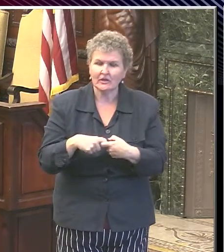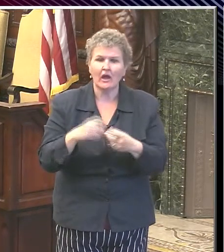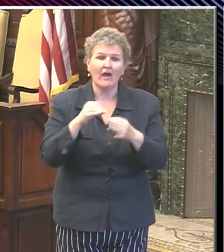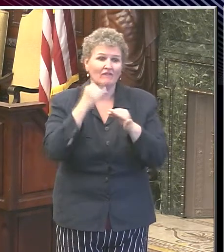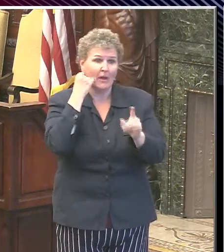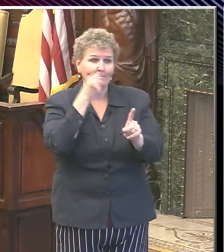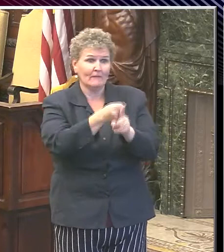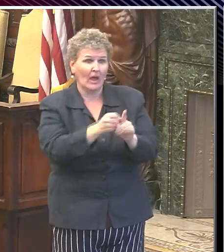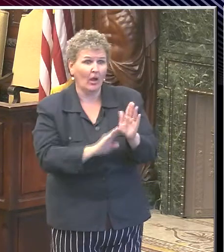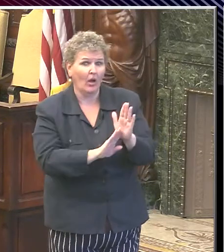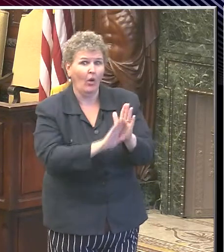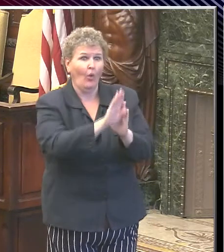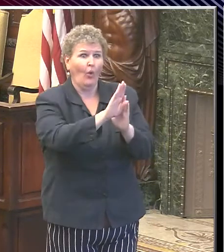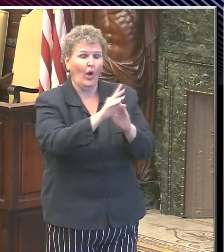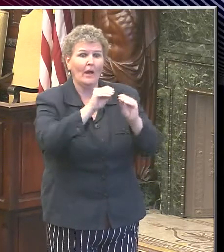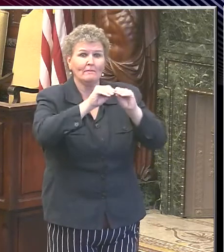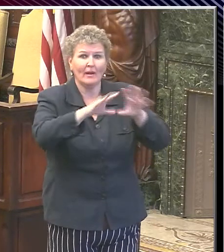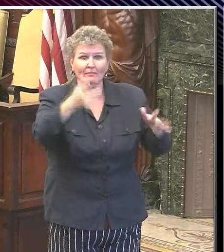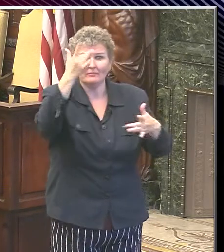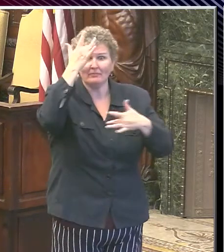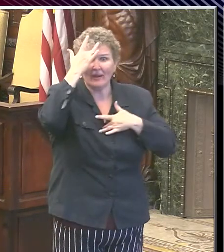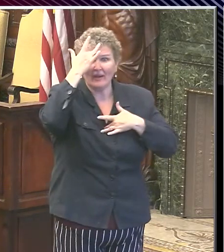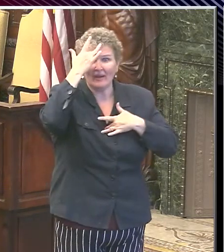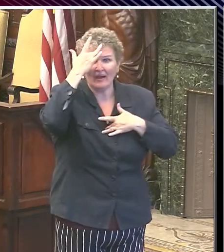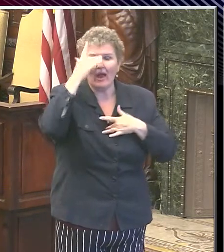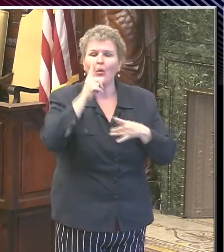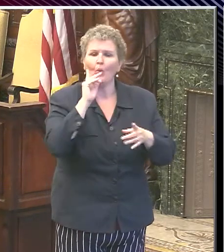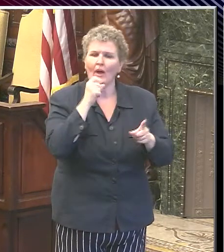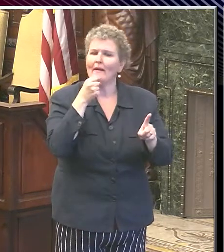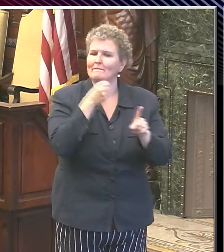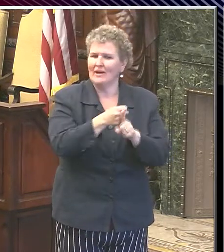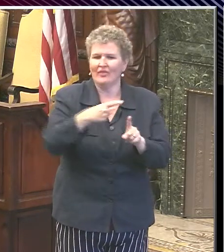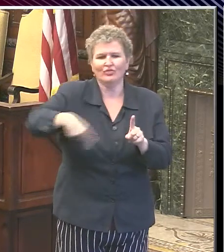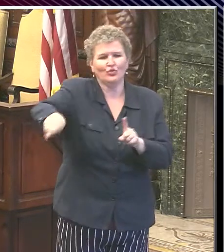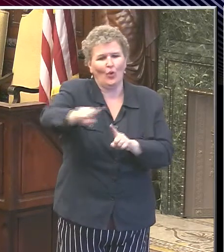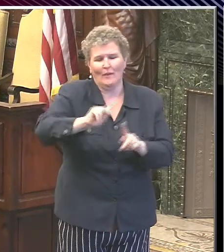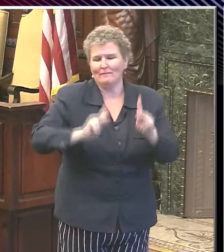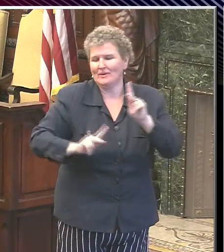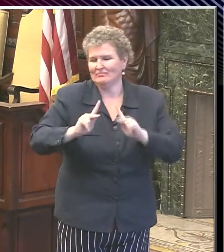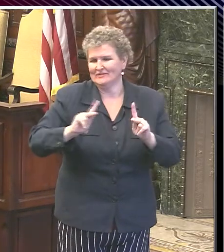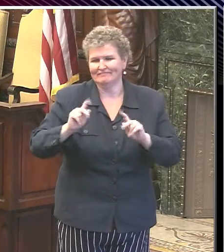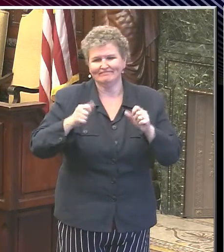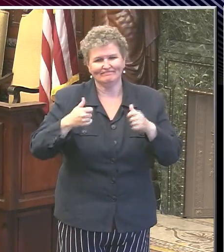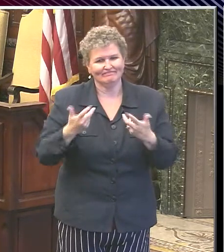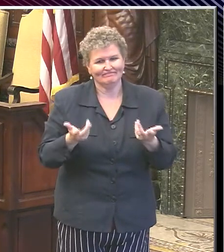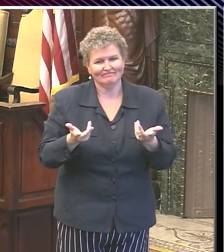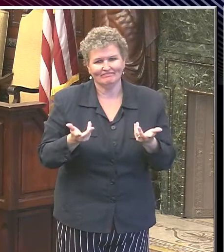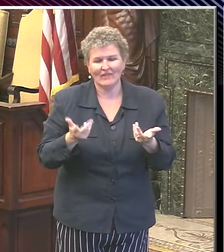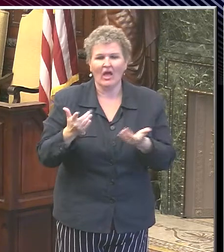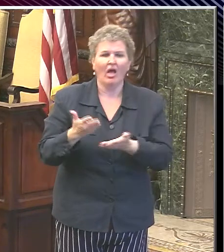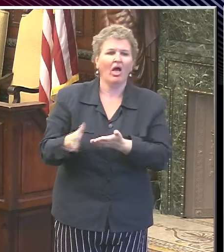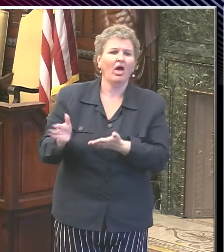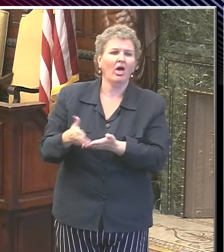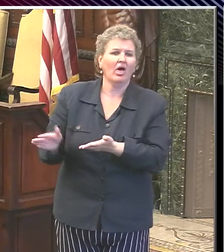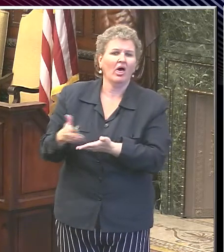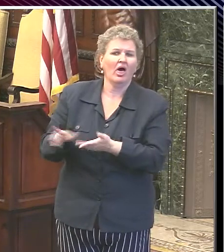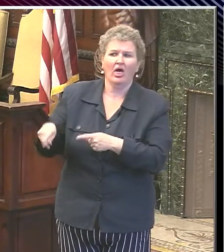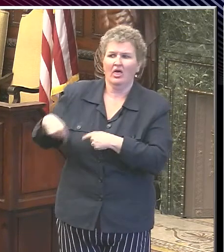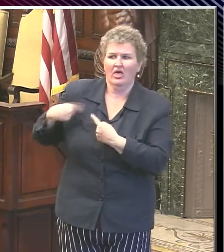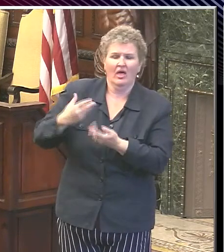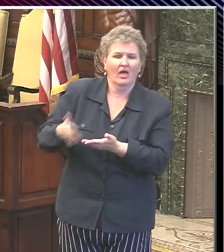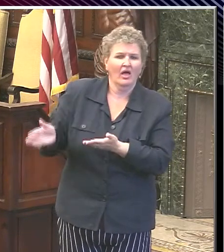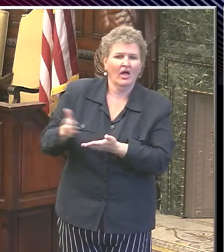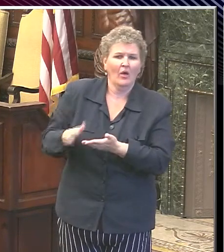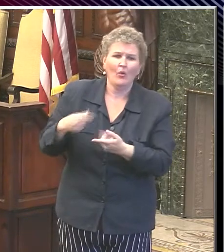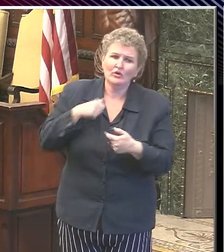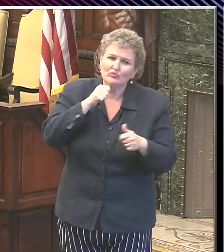it's going to likewise have a disproportionate impact on the people who are, you less enfranchised. But we're doing everything we can to